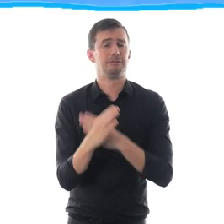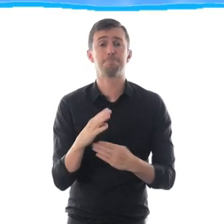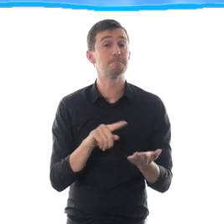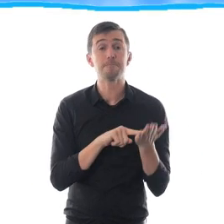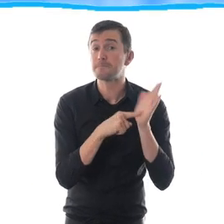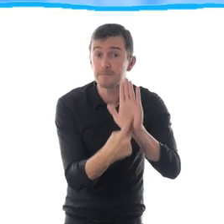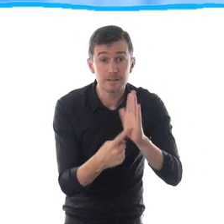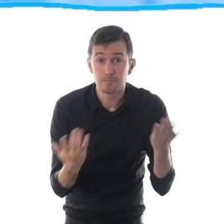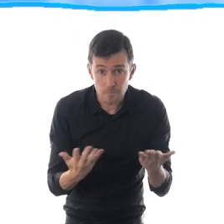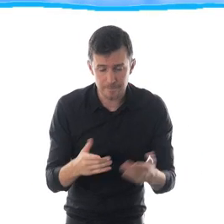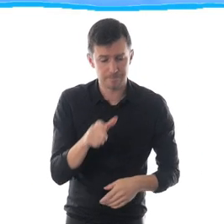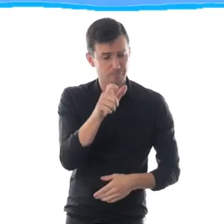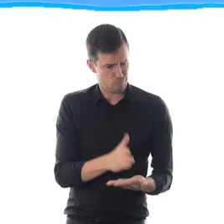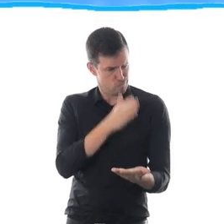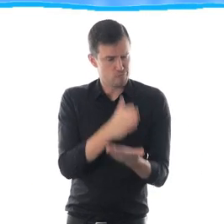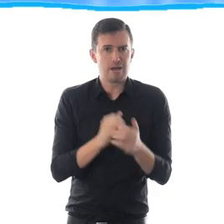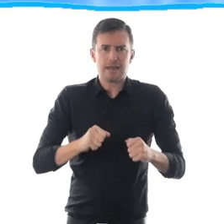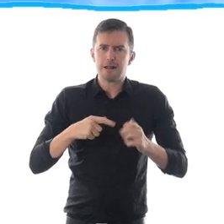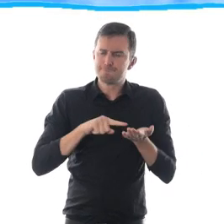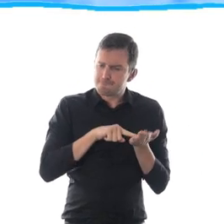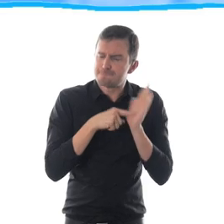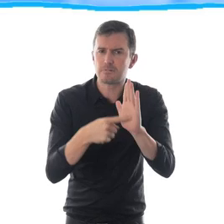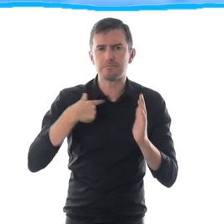express views on an equal basis with other children.